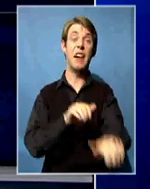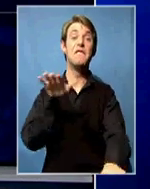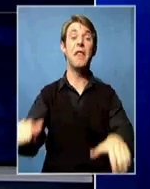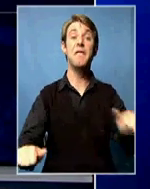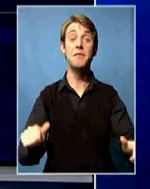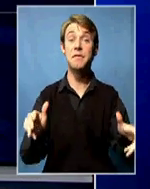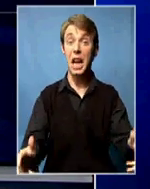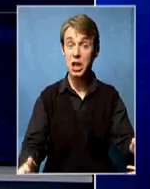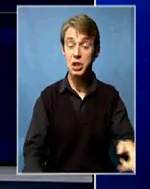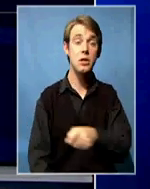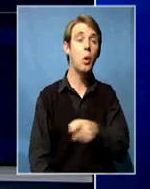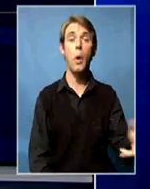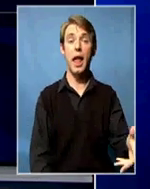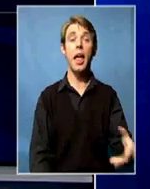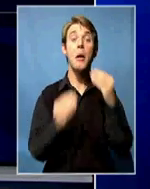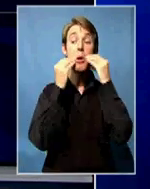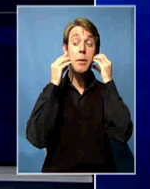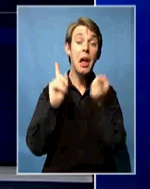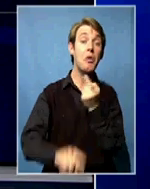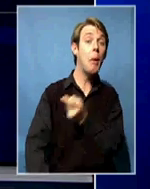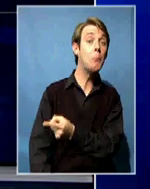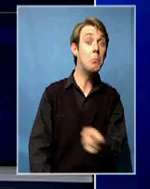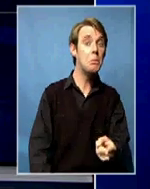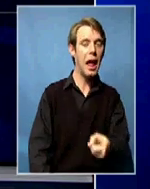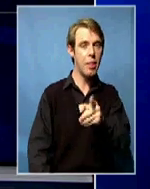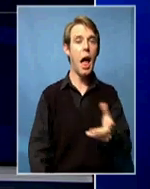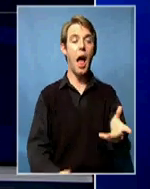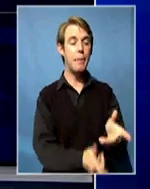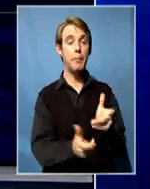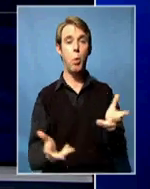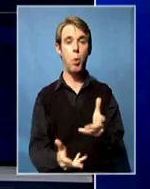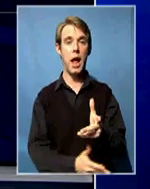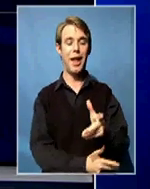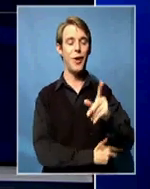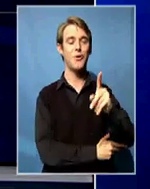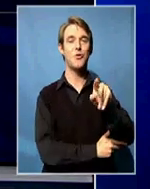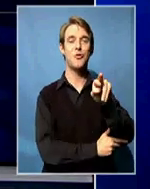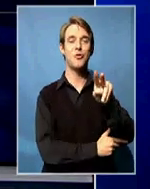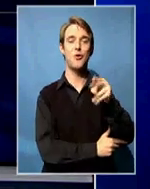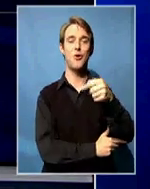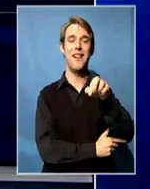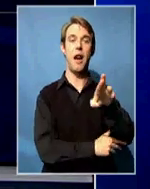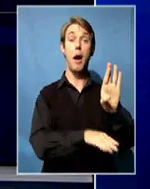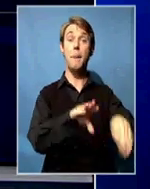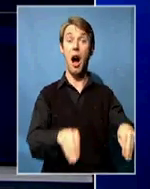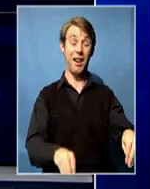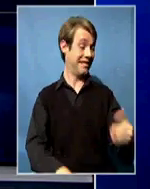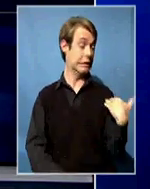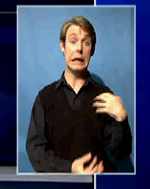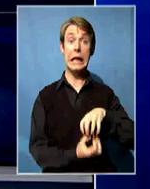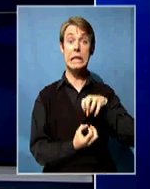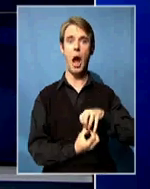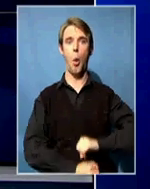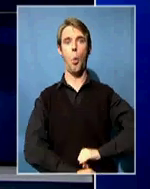nationals, were arrested separately in the Kruger National Park. According to park officials, attempted poaching incidents increased over the Easter weekend.